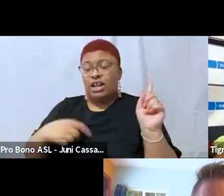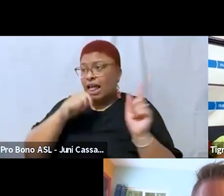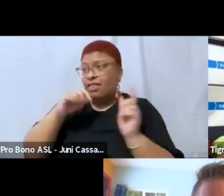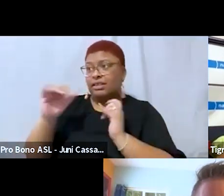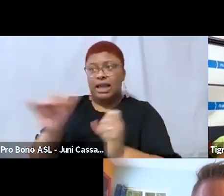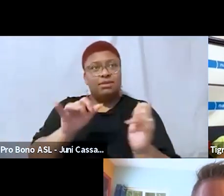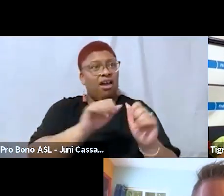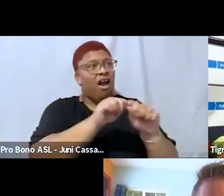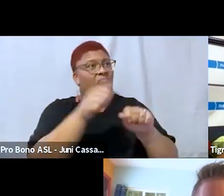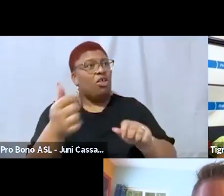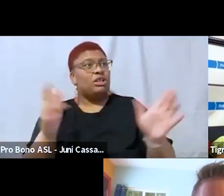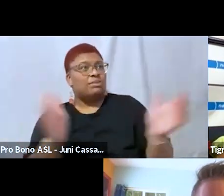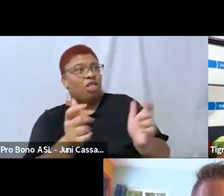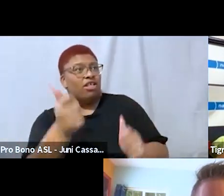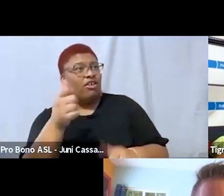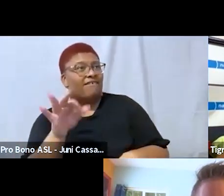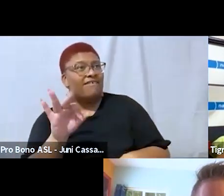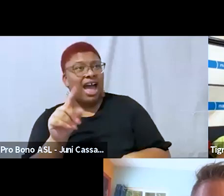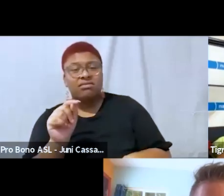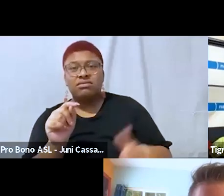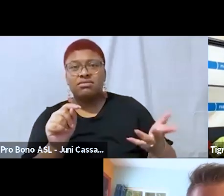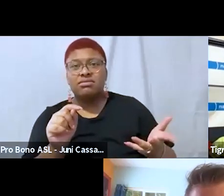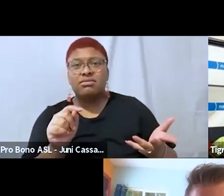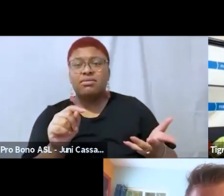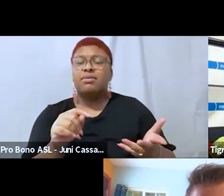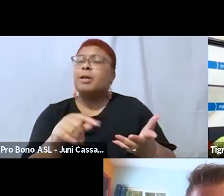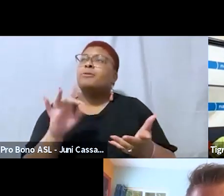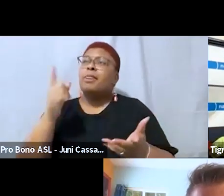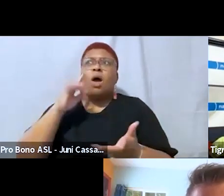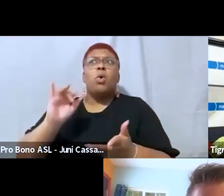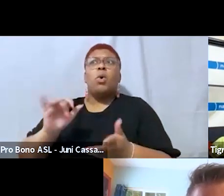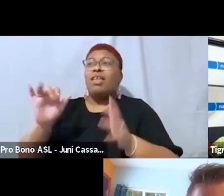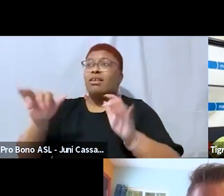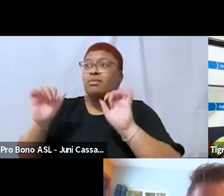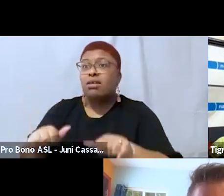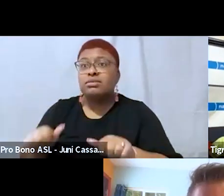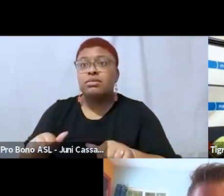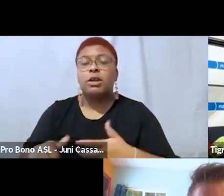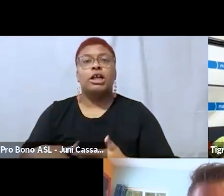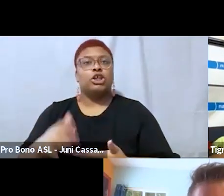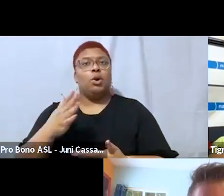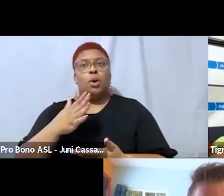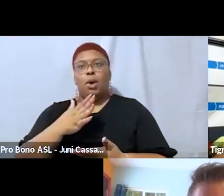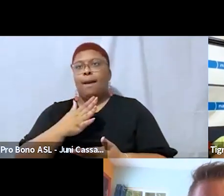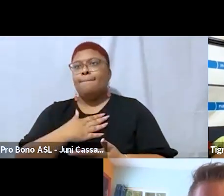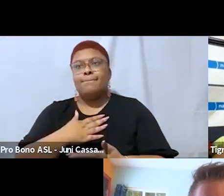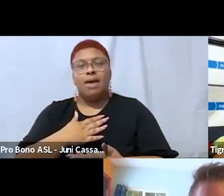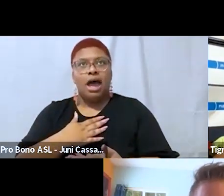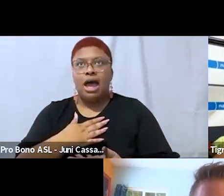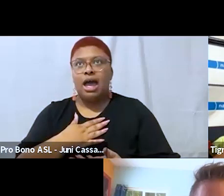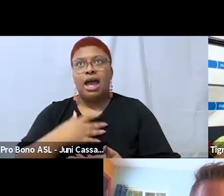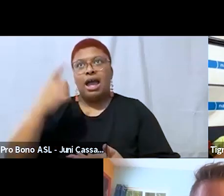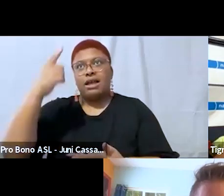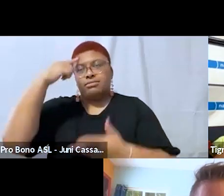saw like that was actually possible and so my frame of reference was totally shaped by the